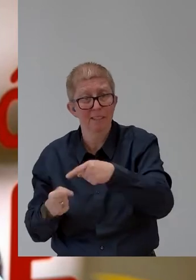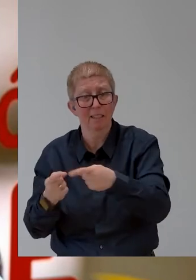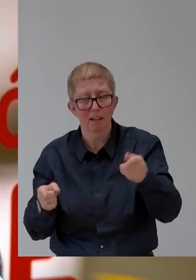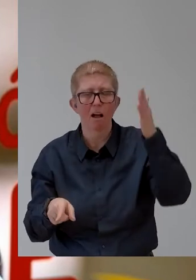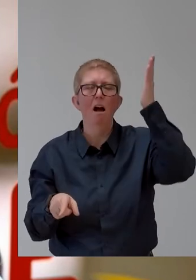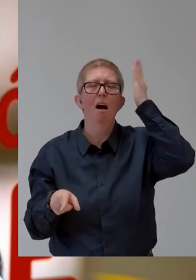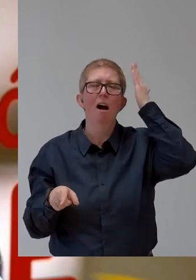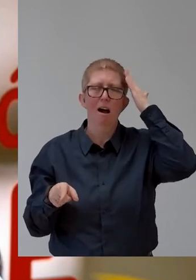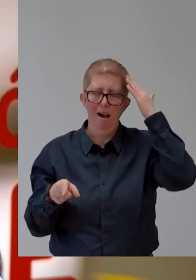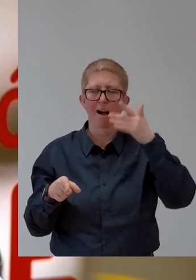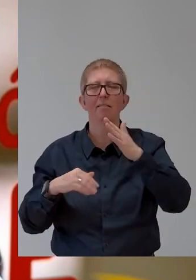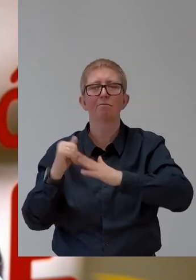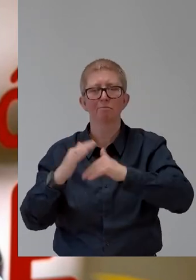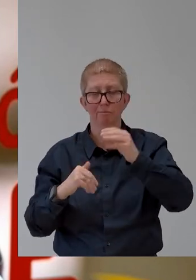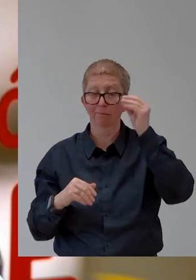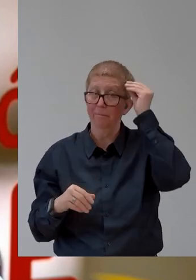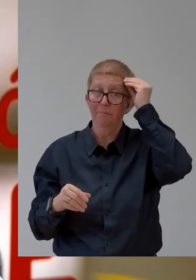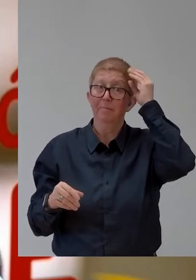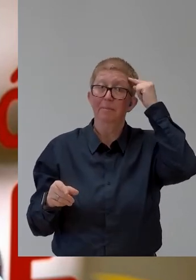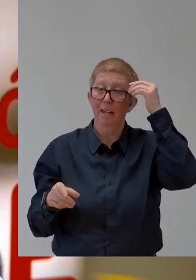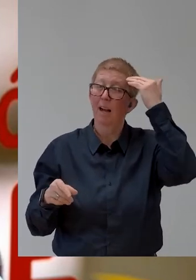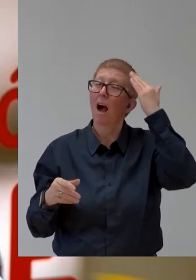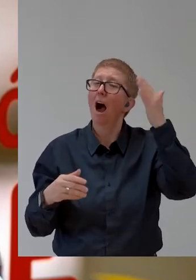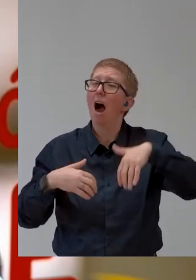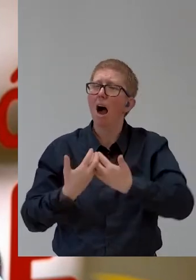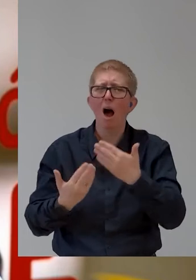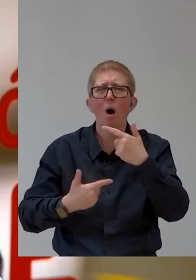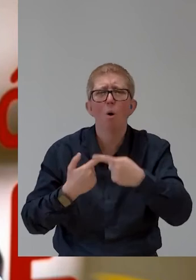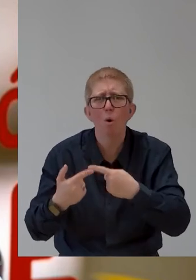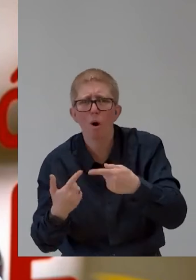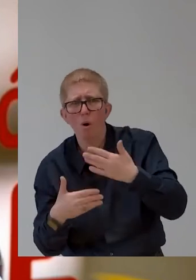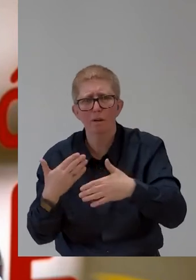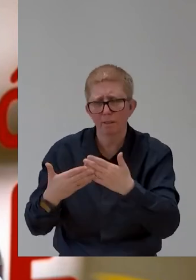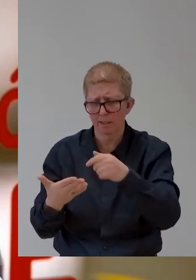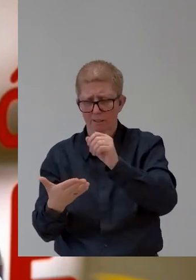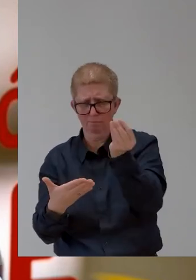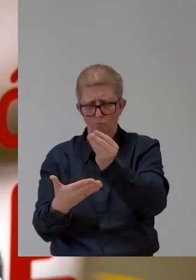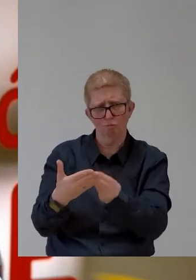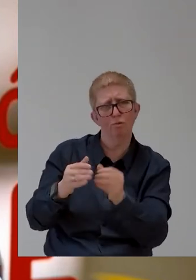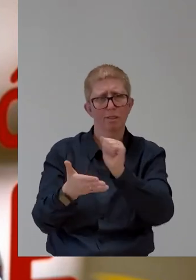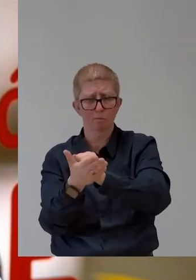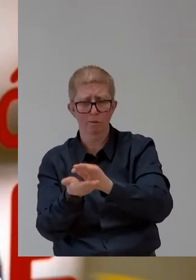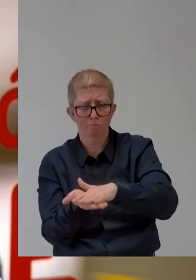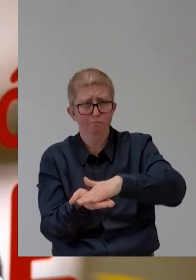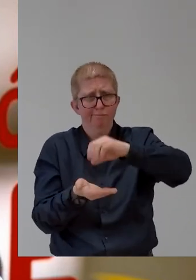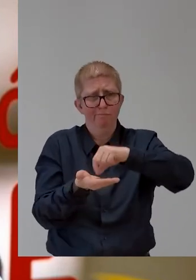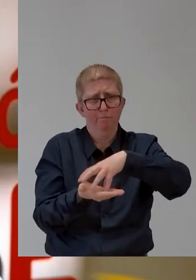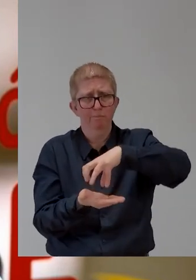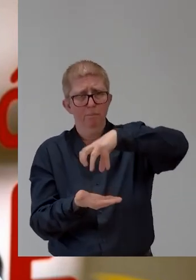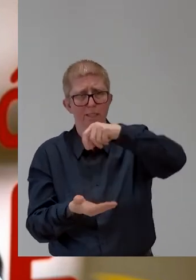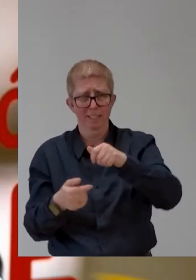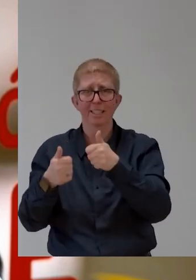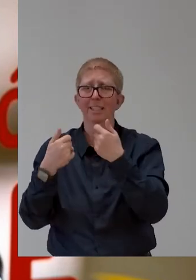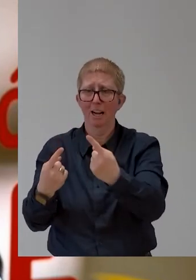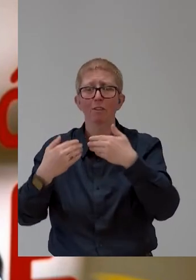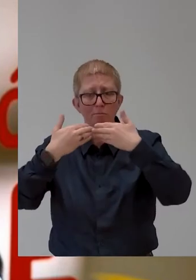make their own pieces and also as skills that they could use in a future job.